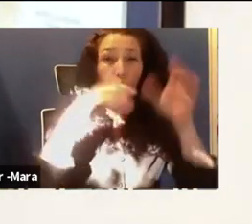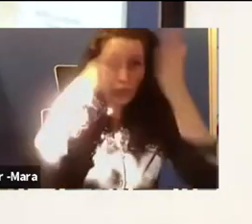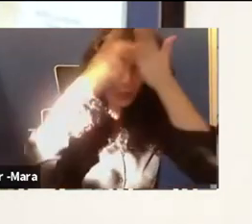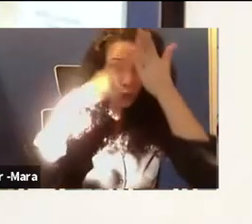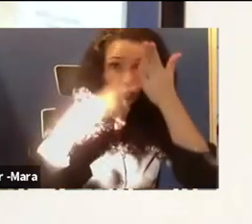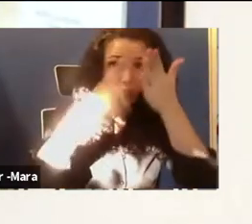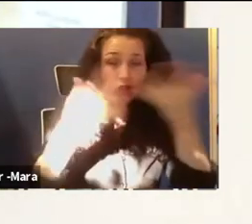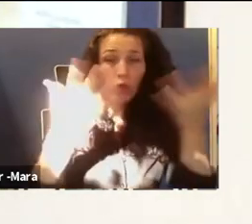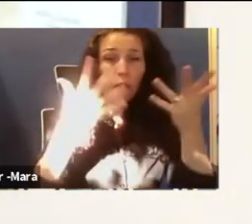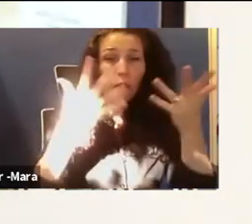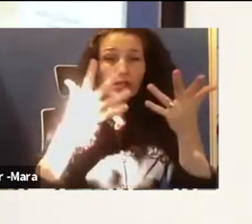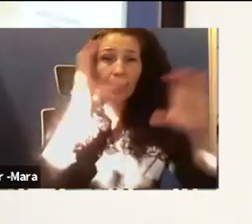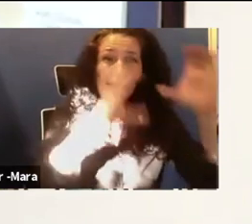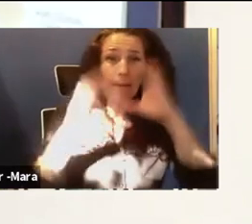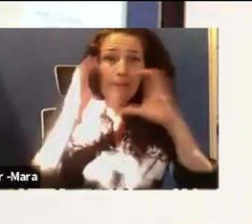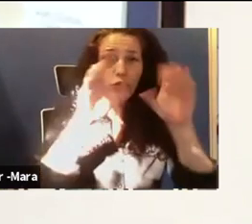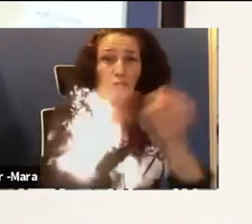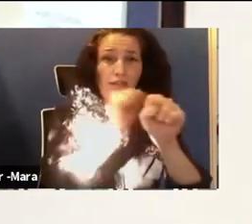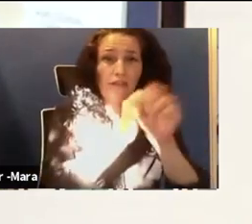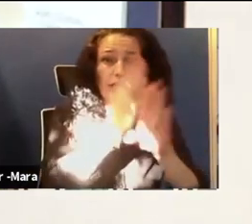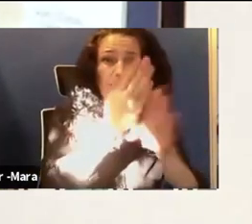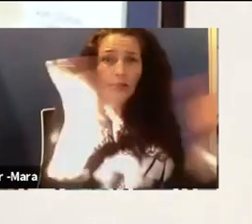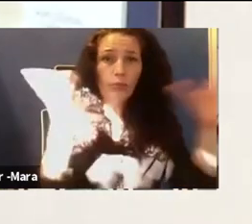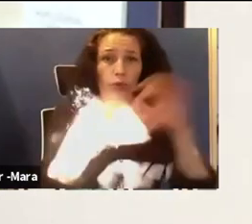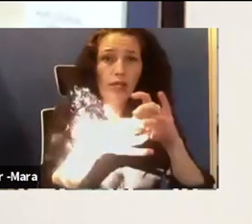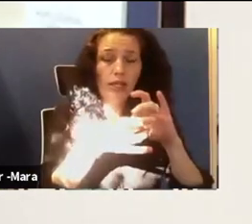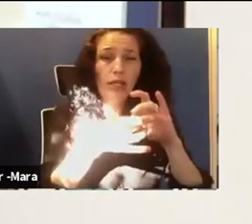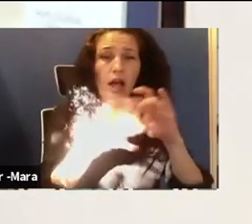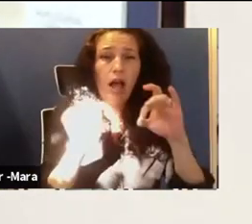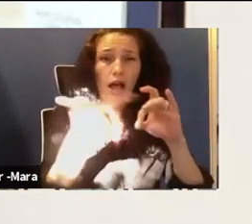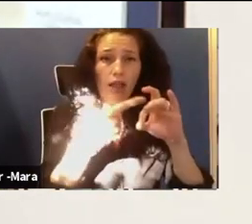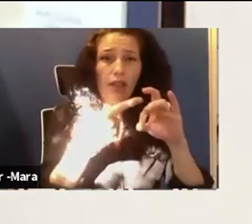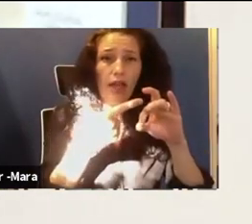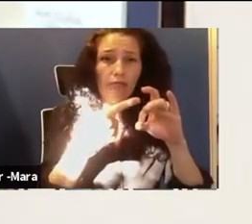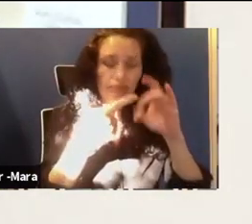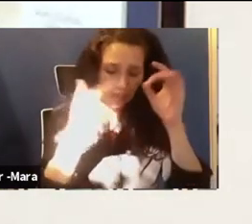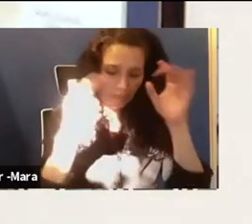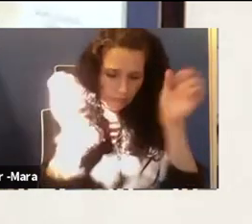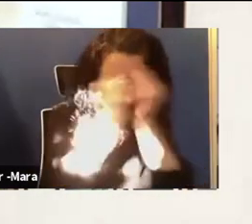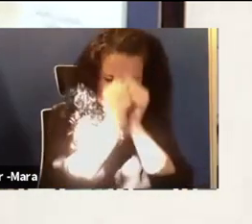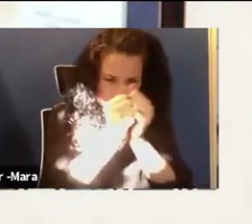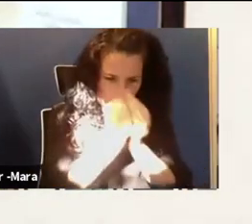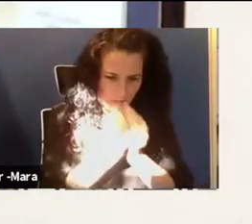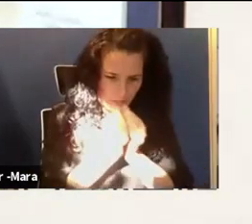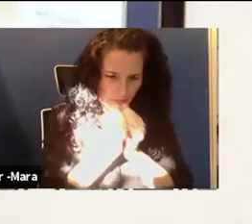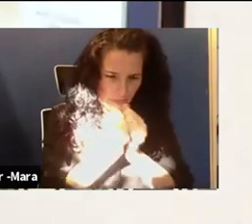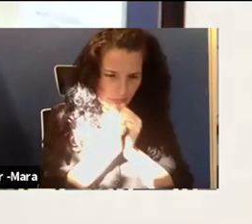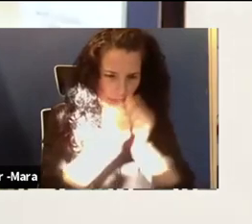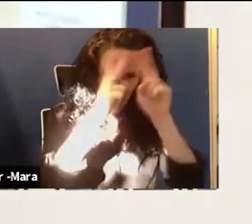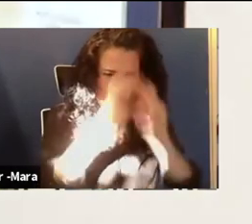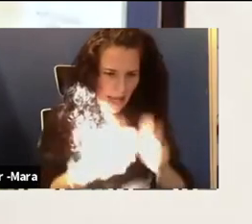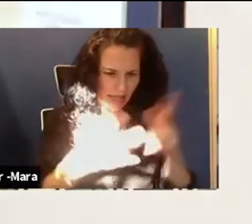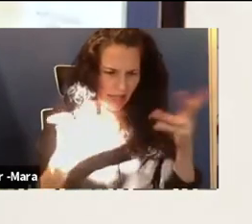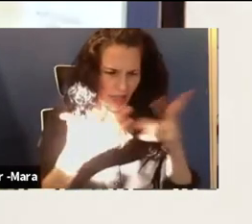field of chemistry that brings chemistry and AI together and feel free to look at their work to determine what it is you